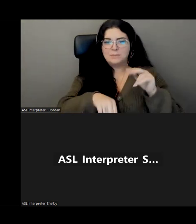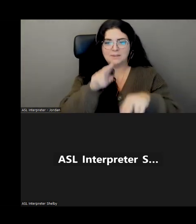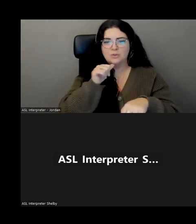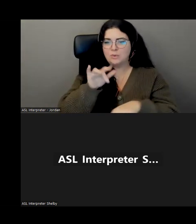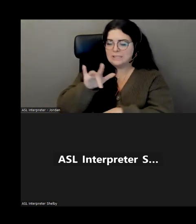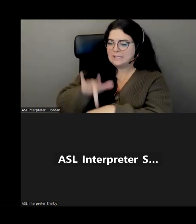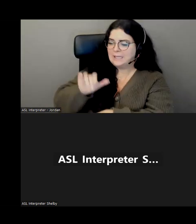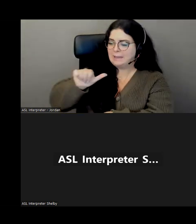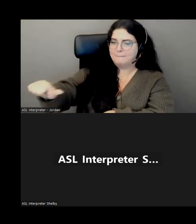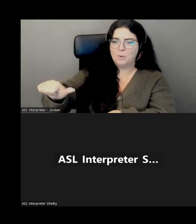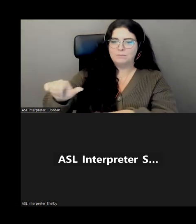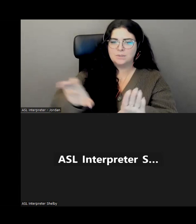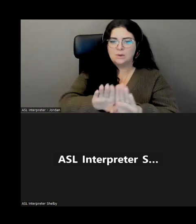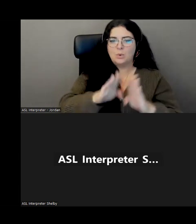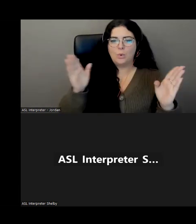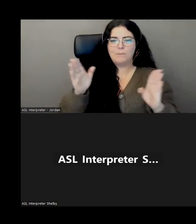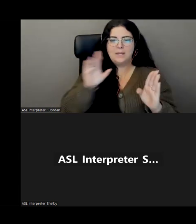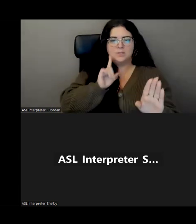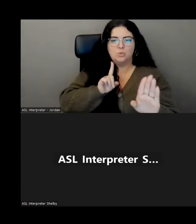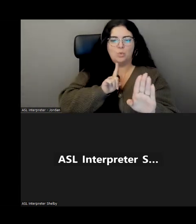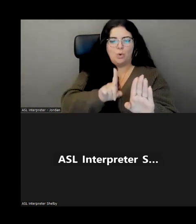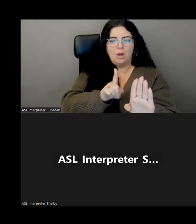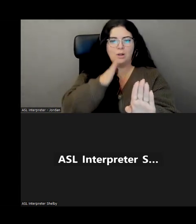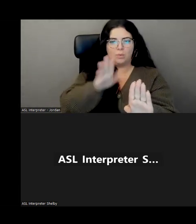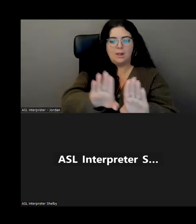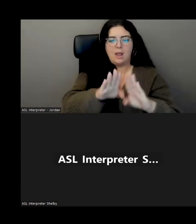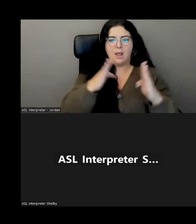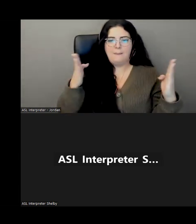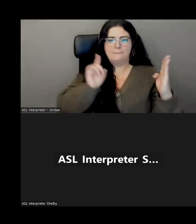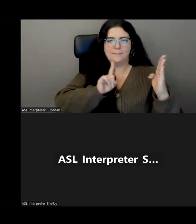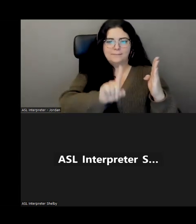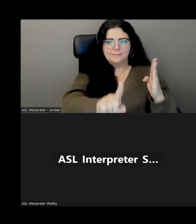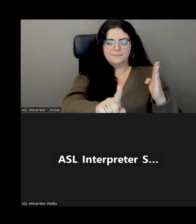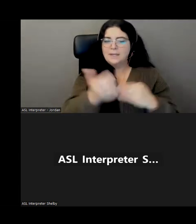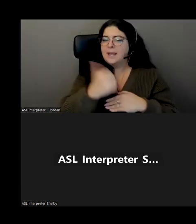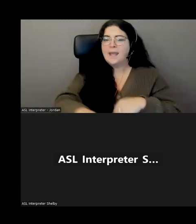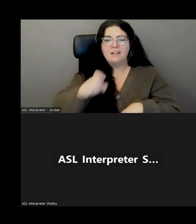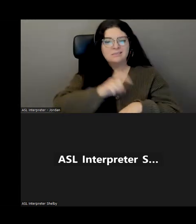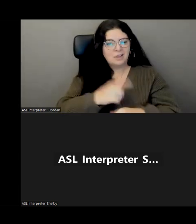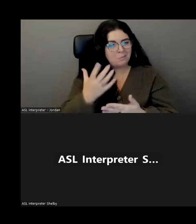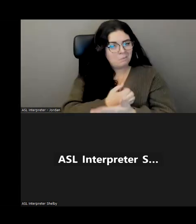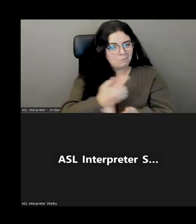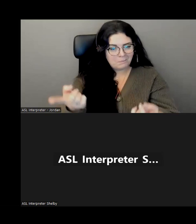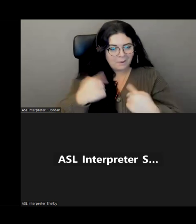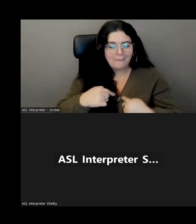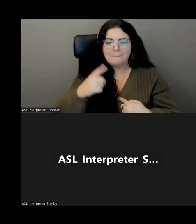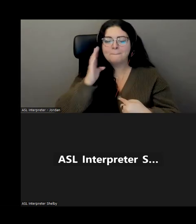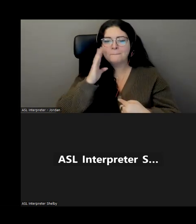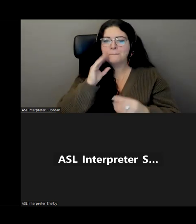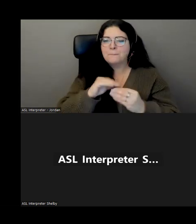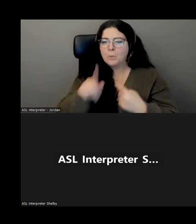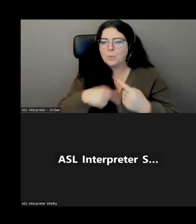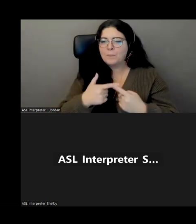button in order to get in. The doors are just open for you. So at any time, feel free to pop by our center and learn a little bit more.